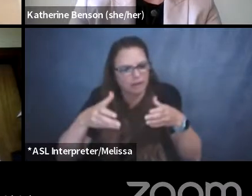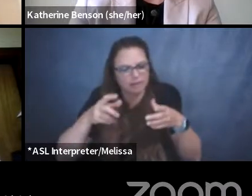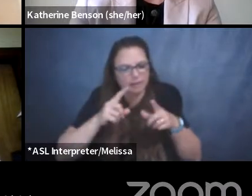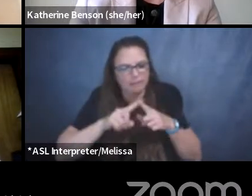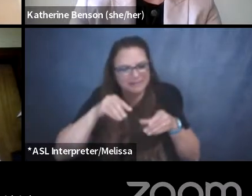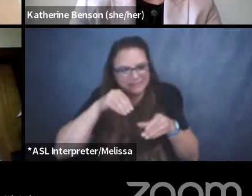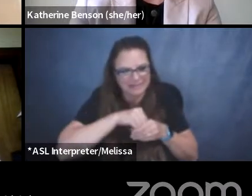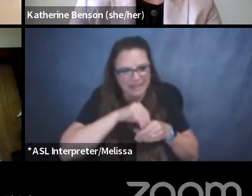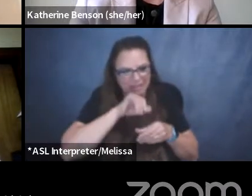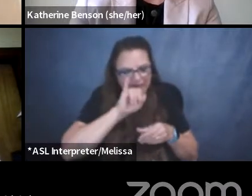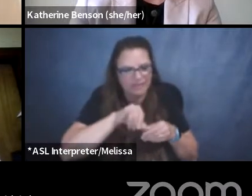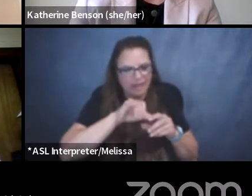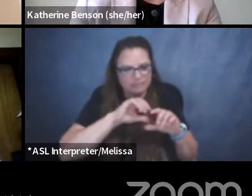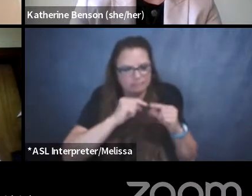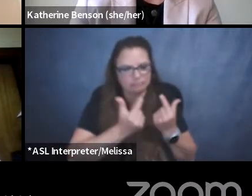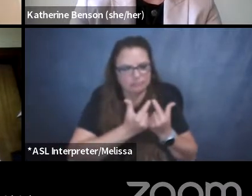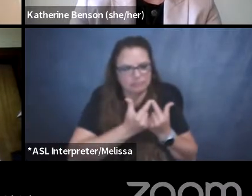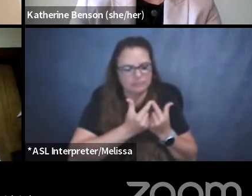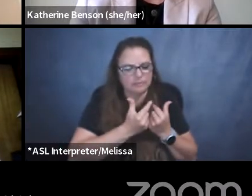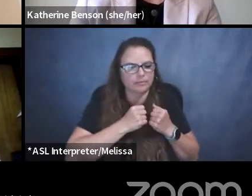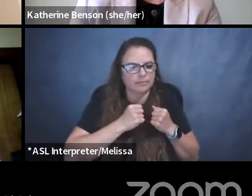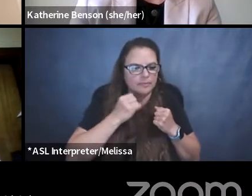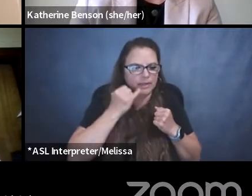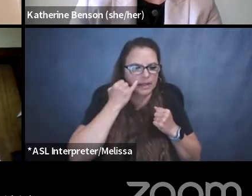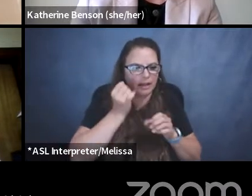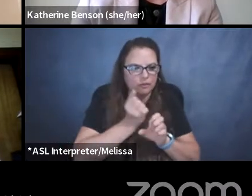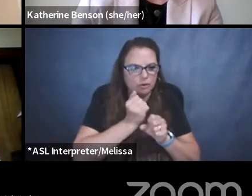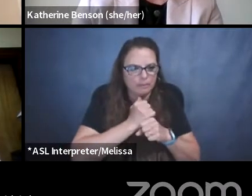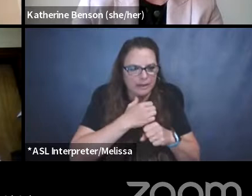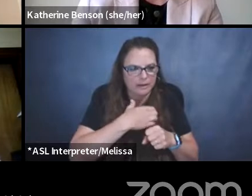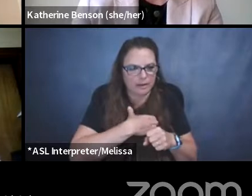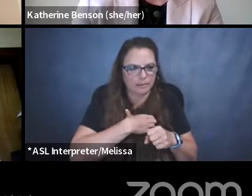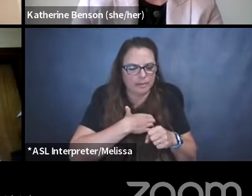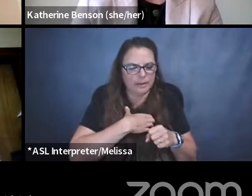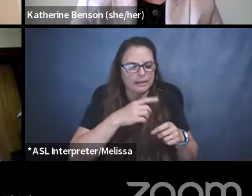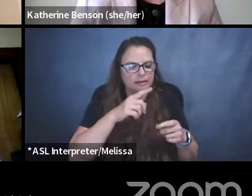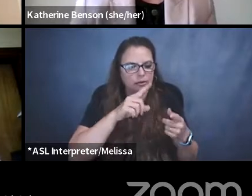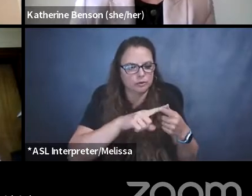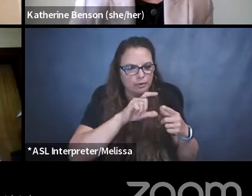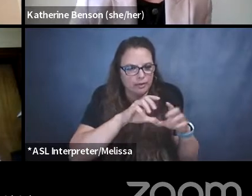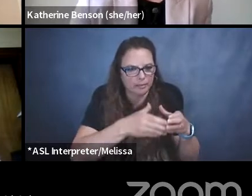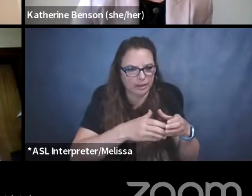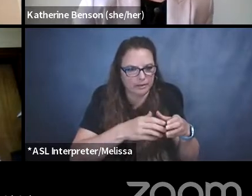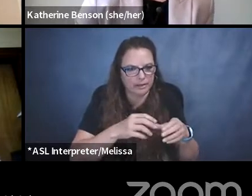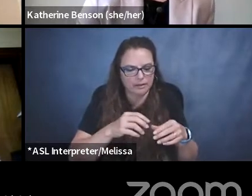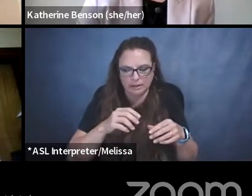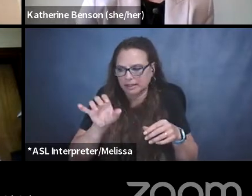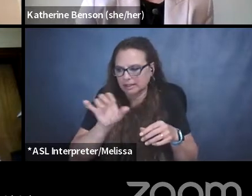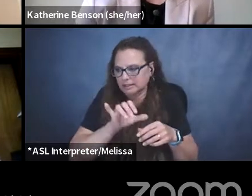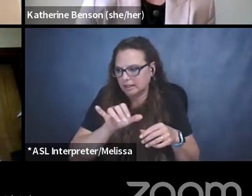And failing that, if you're making a complaint, if you're not